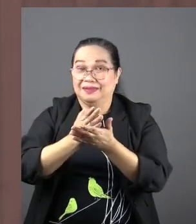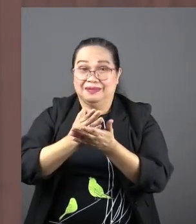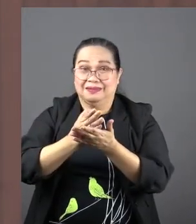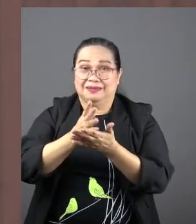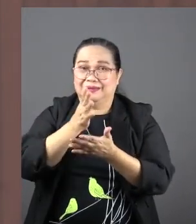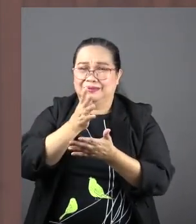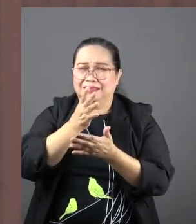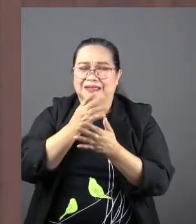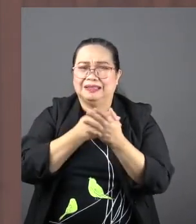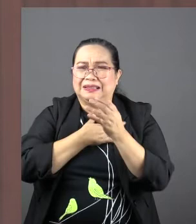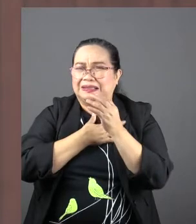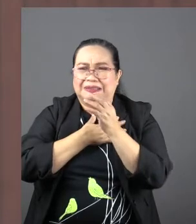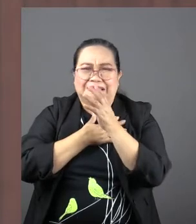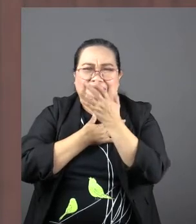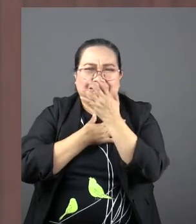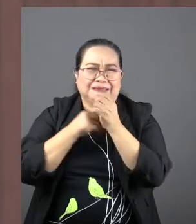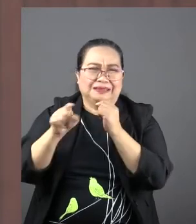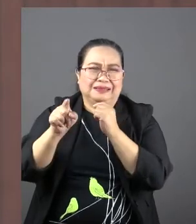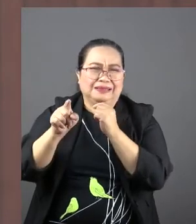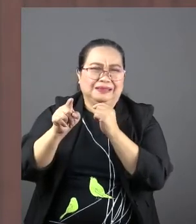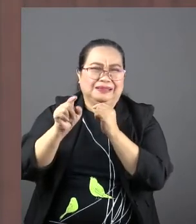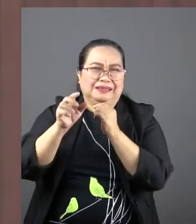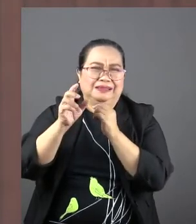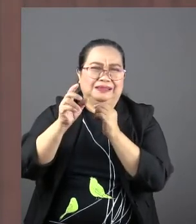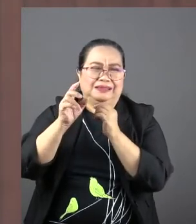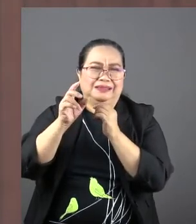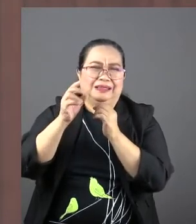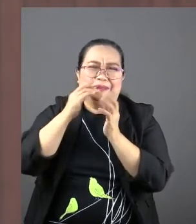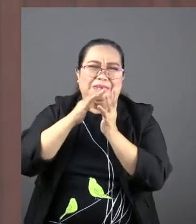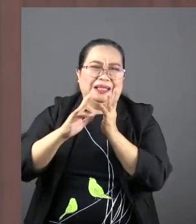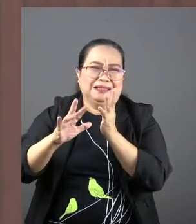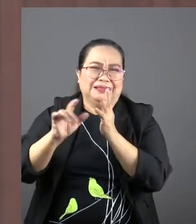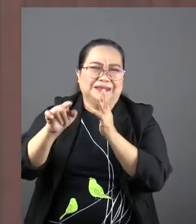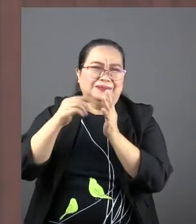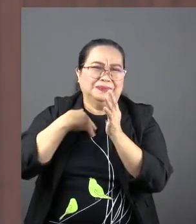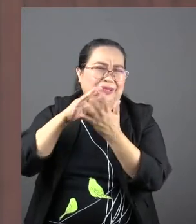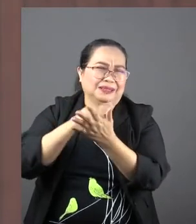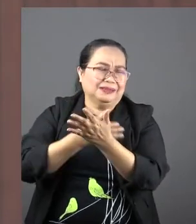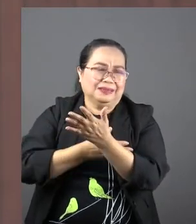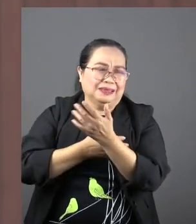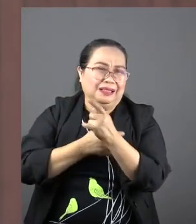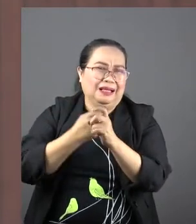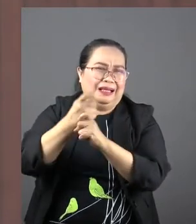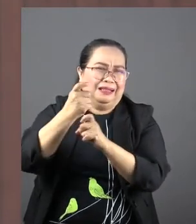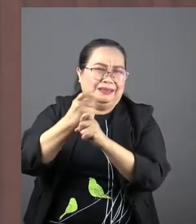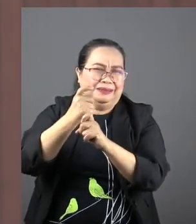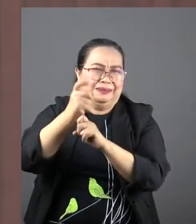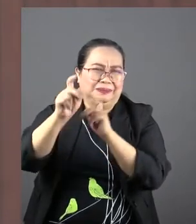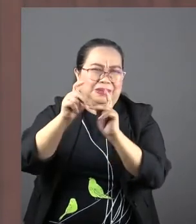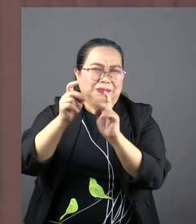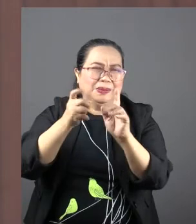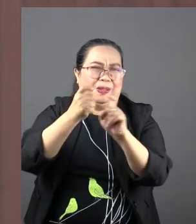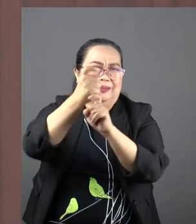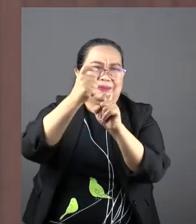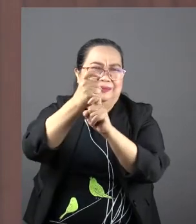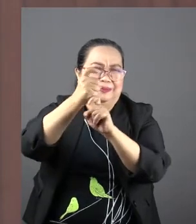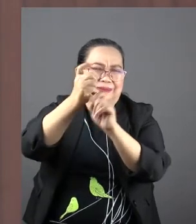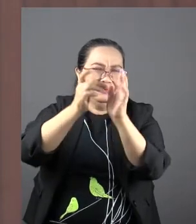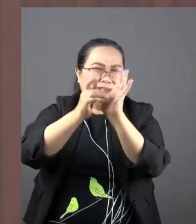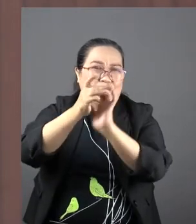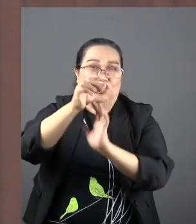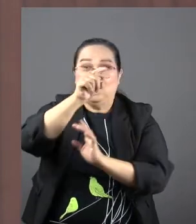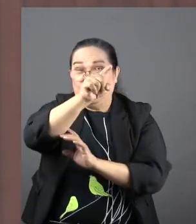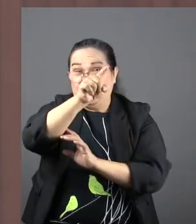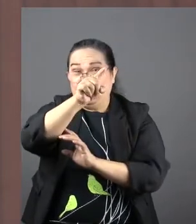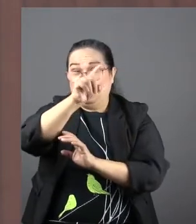probably recoil at seeing his blood and hearing the mocking crowd saying, if you are